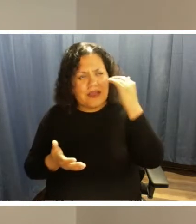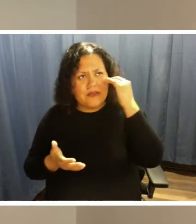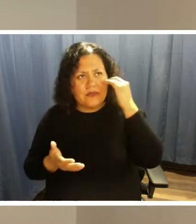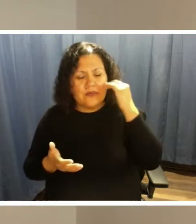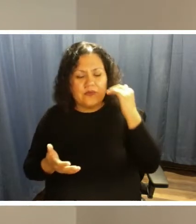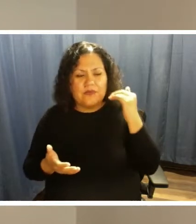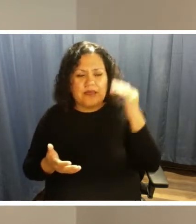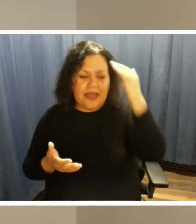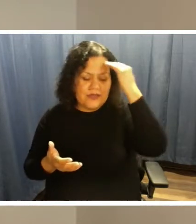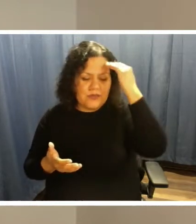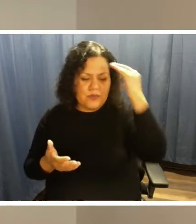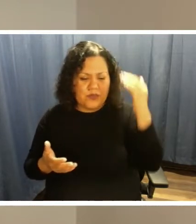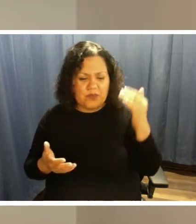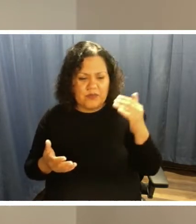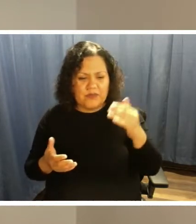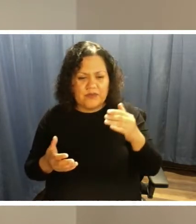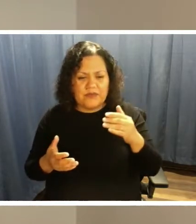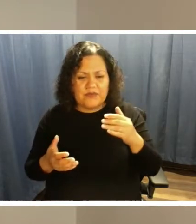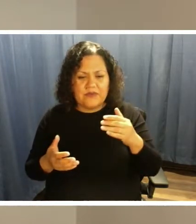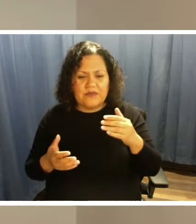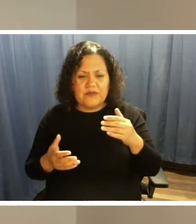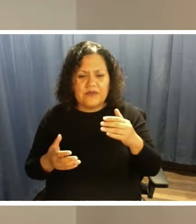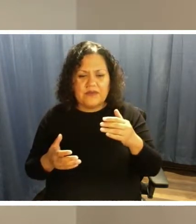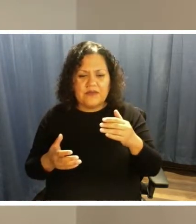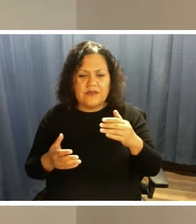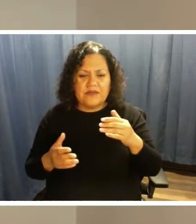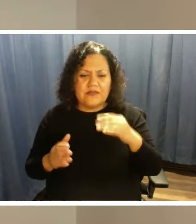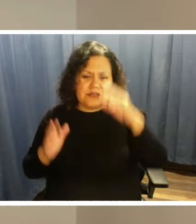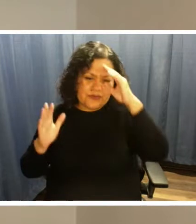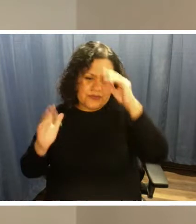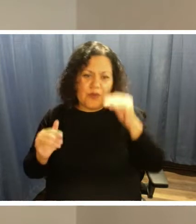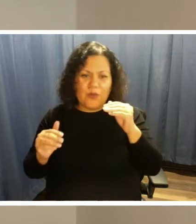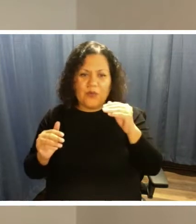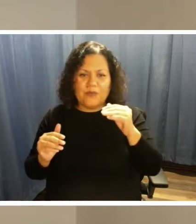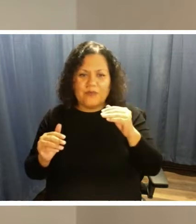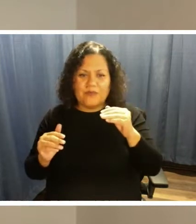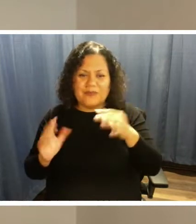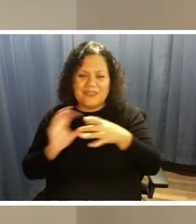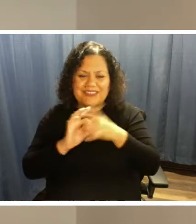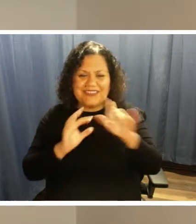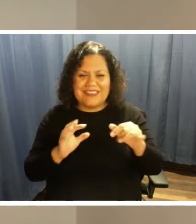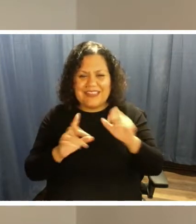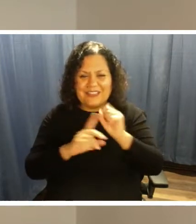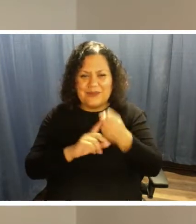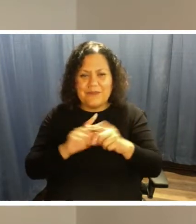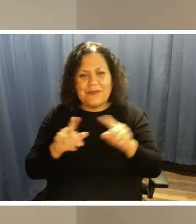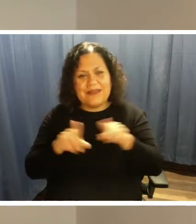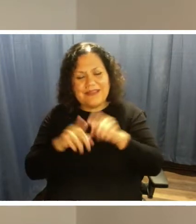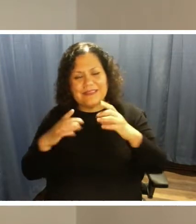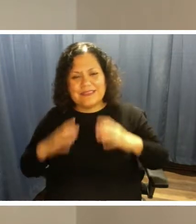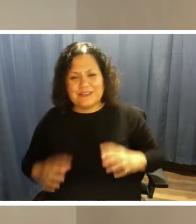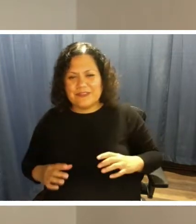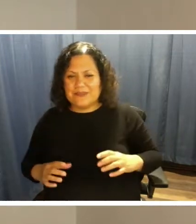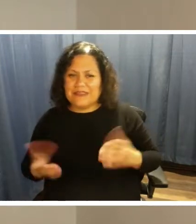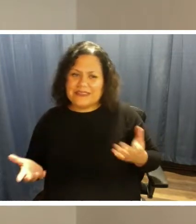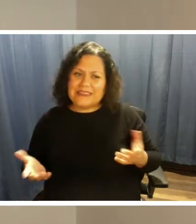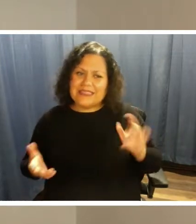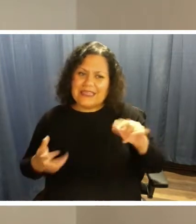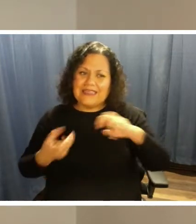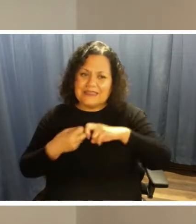a light at the end of the tunnel where that's concerned, but as a consumer, that is an issue,